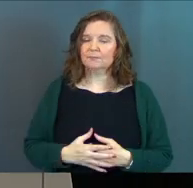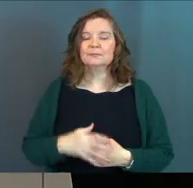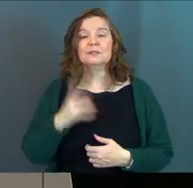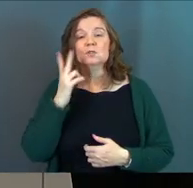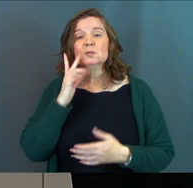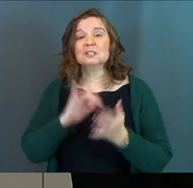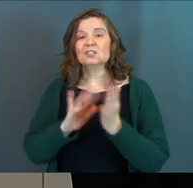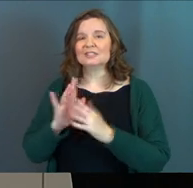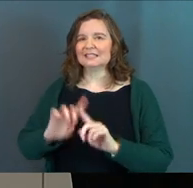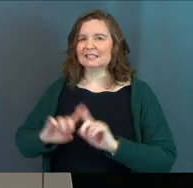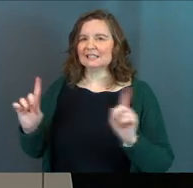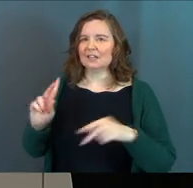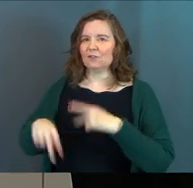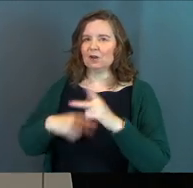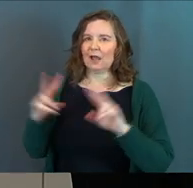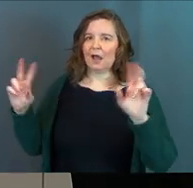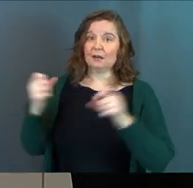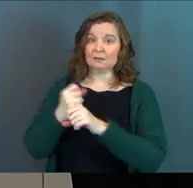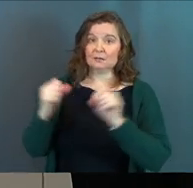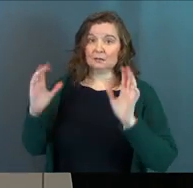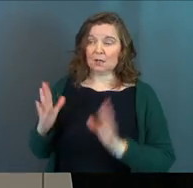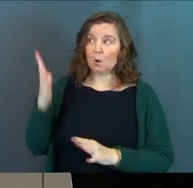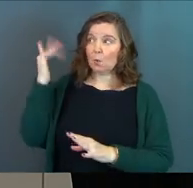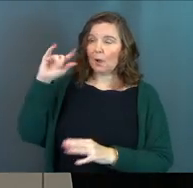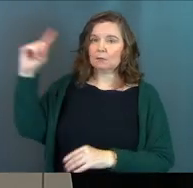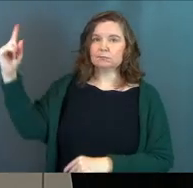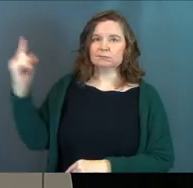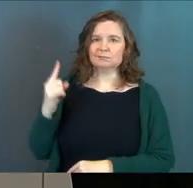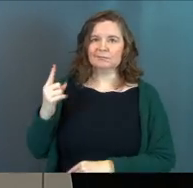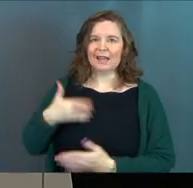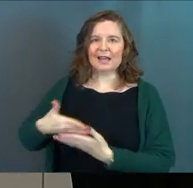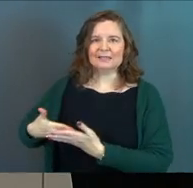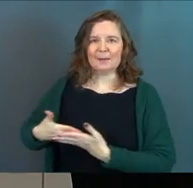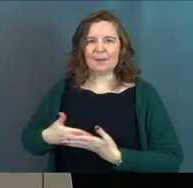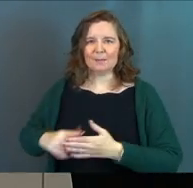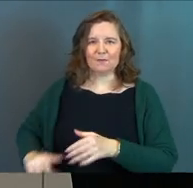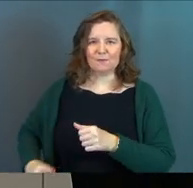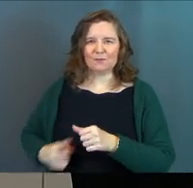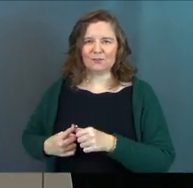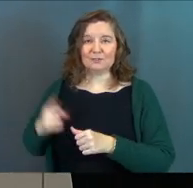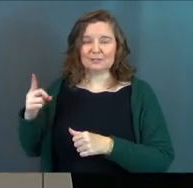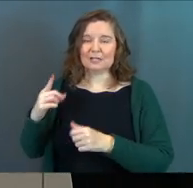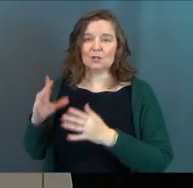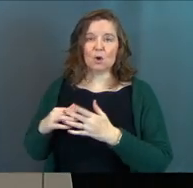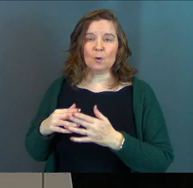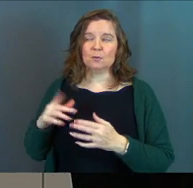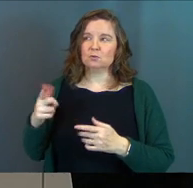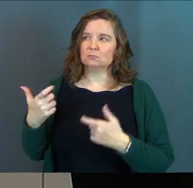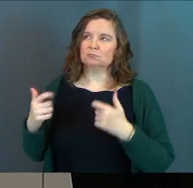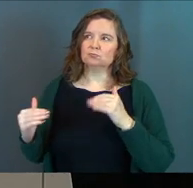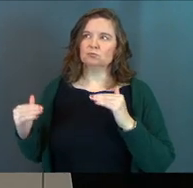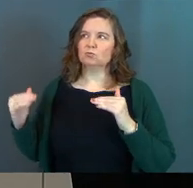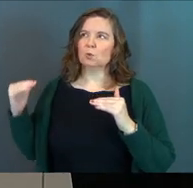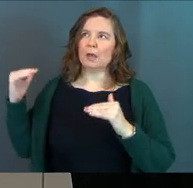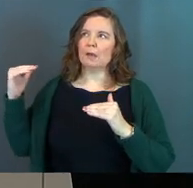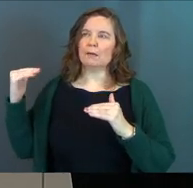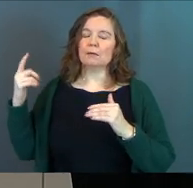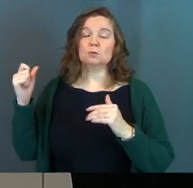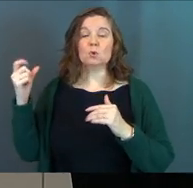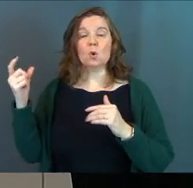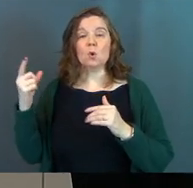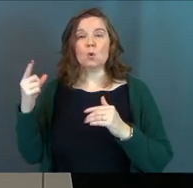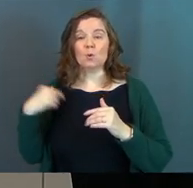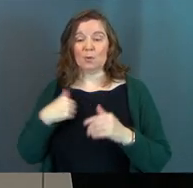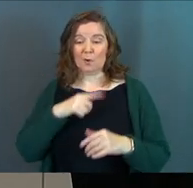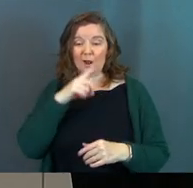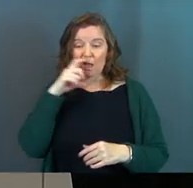See, Jesus is a different kind of Savior because he came as a baby. See, those are the ones that are almost too great and so